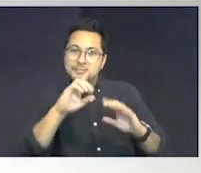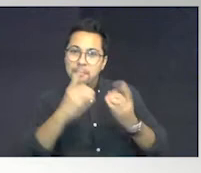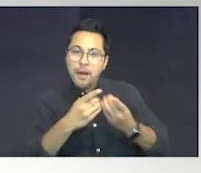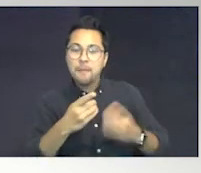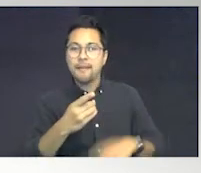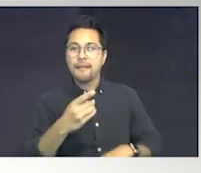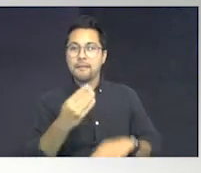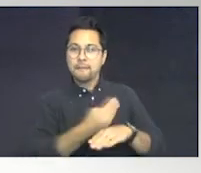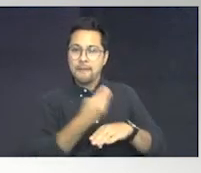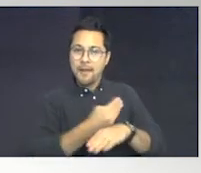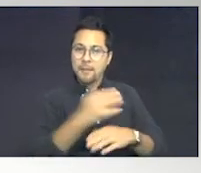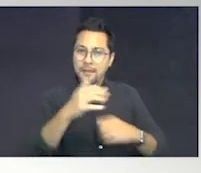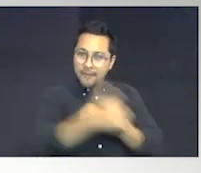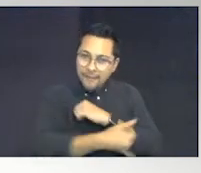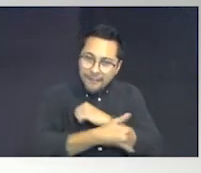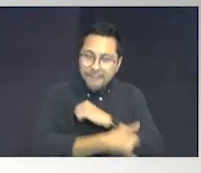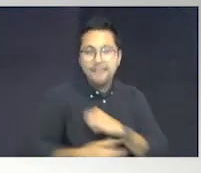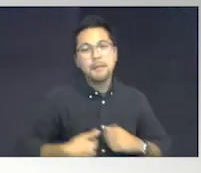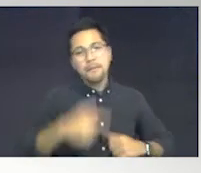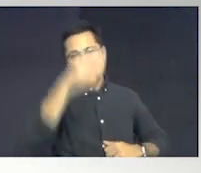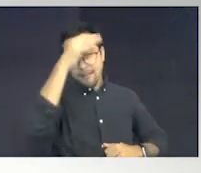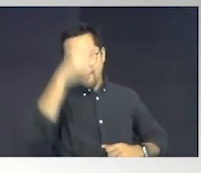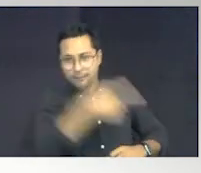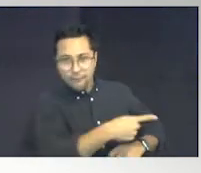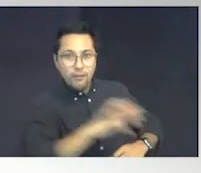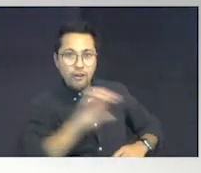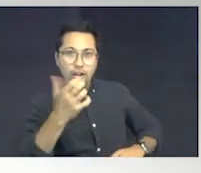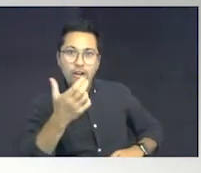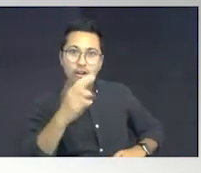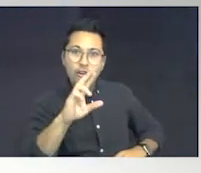of this wonderful individual right here, Christopher. Christopher, can you say hello?